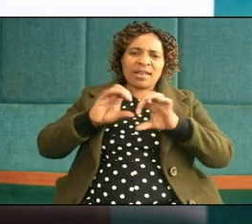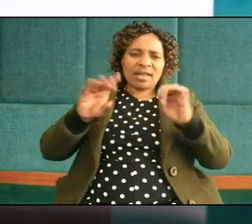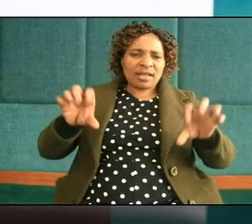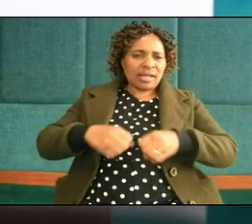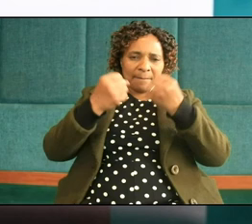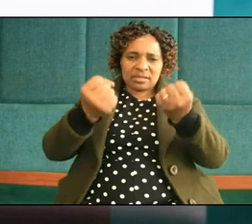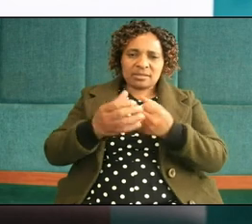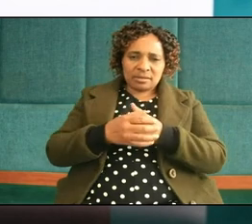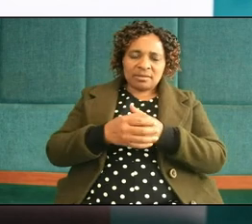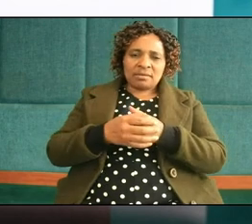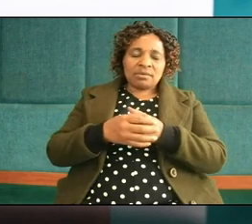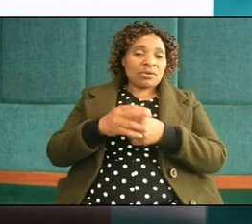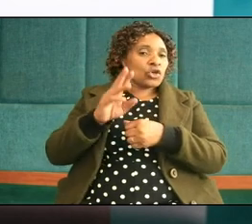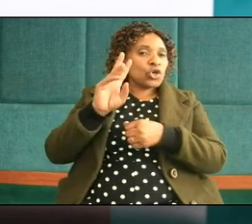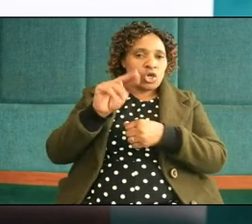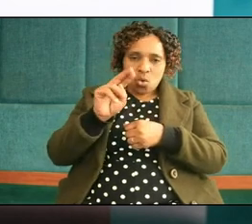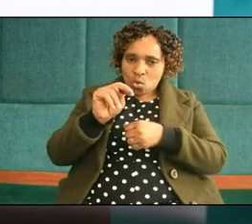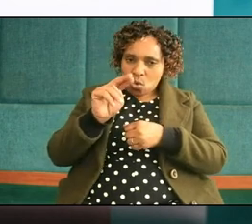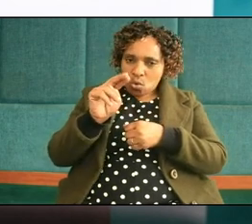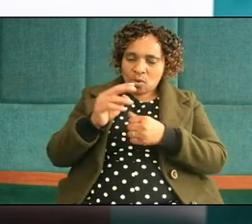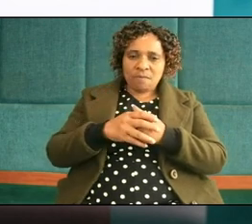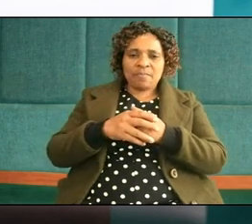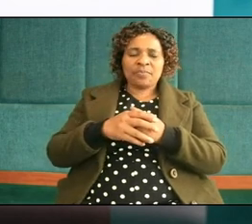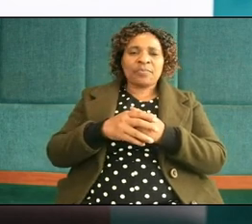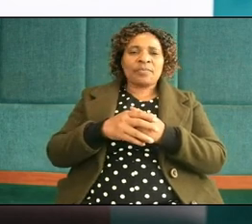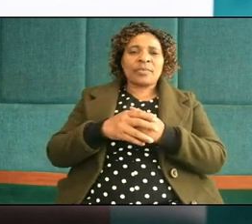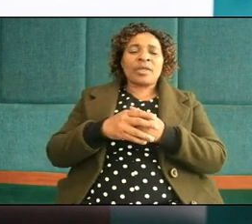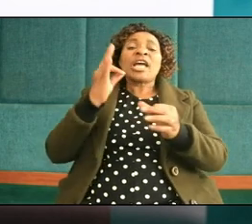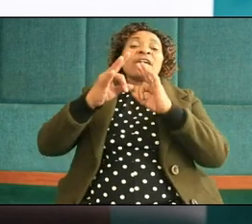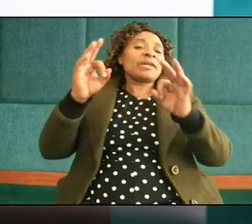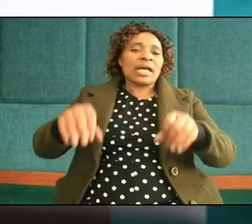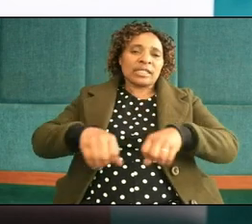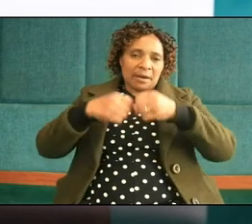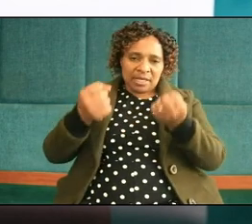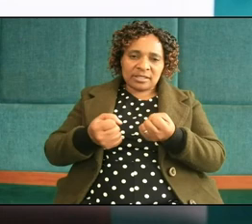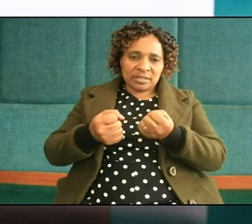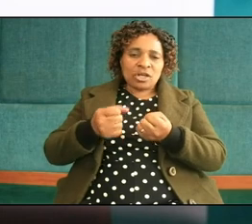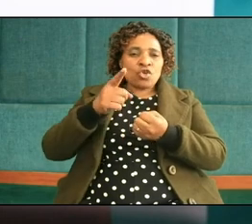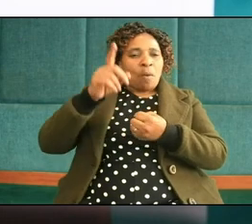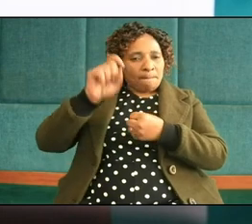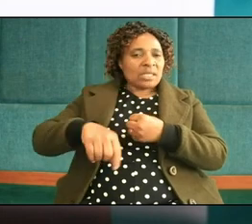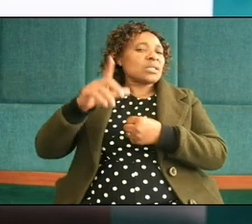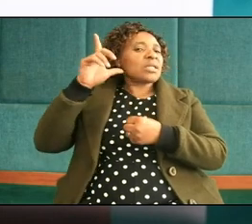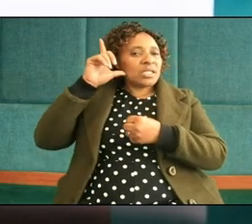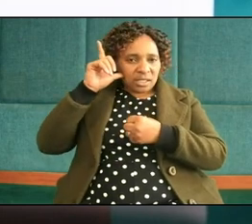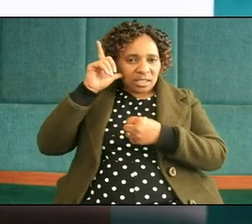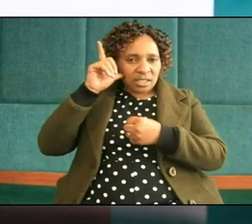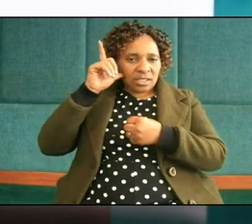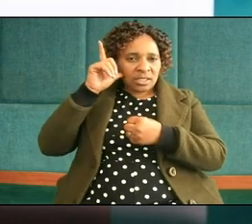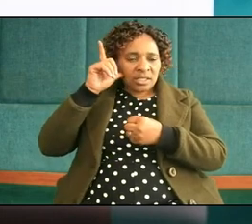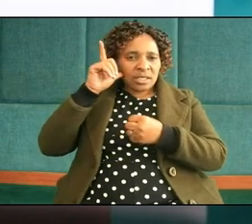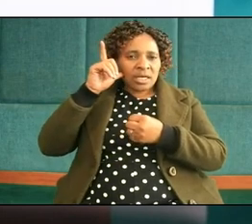happened no if it has happened listen and now